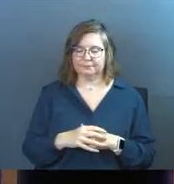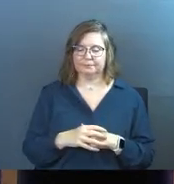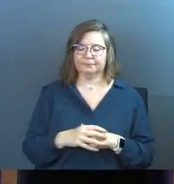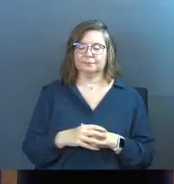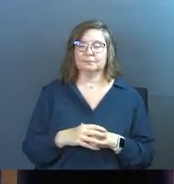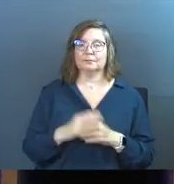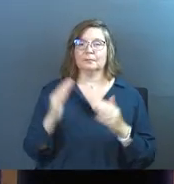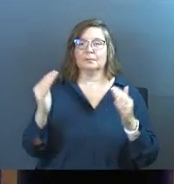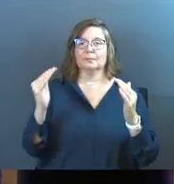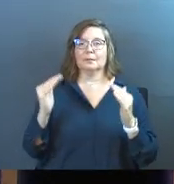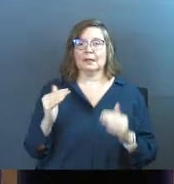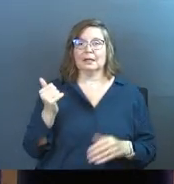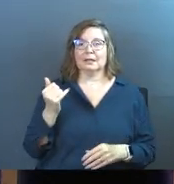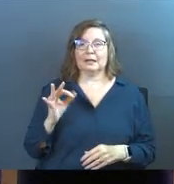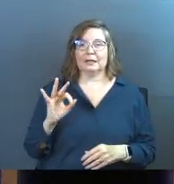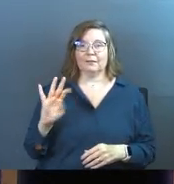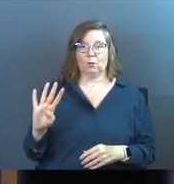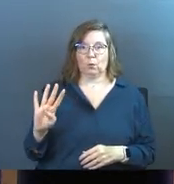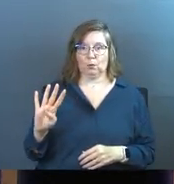1994.